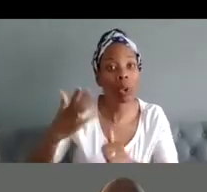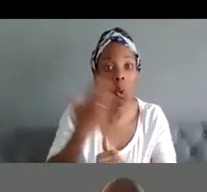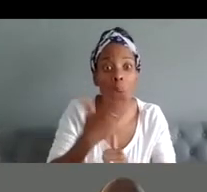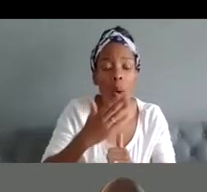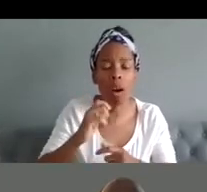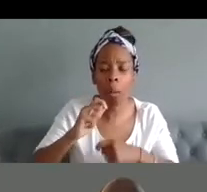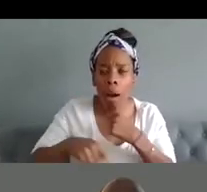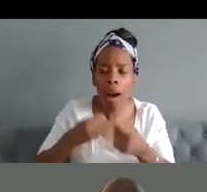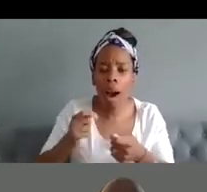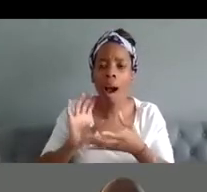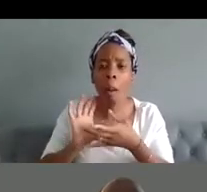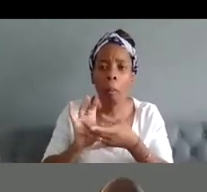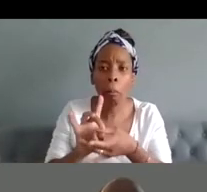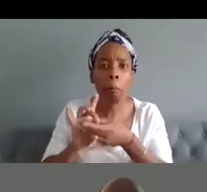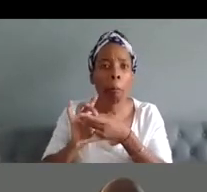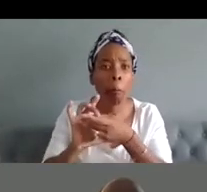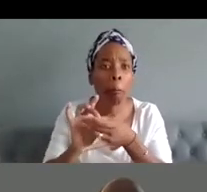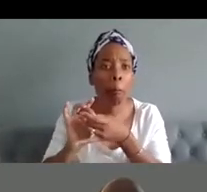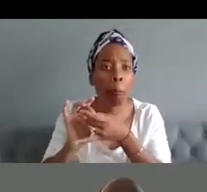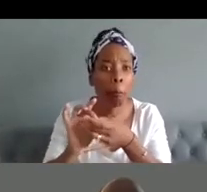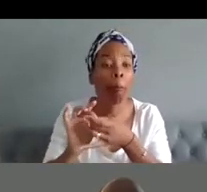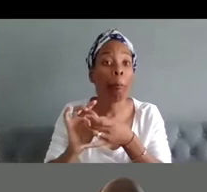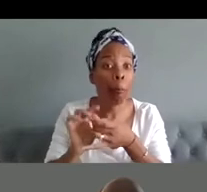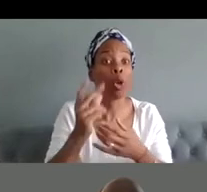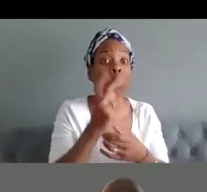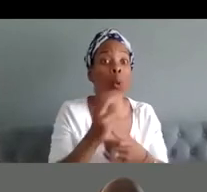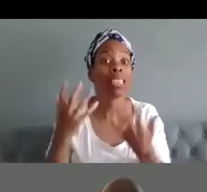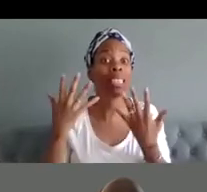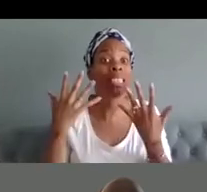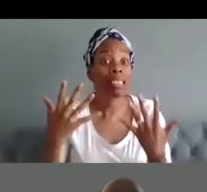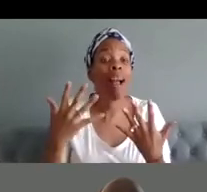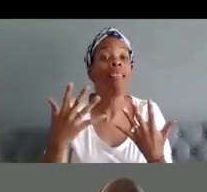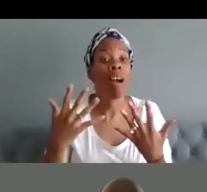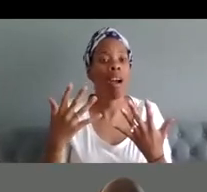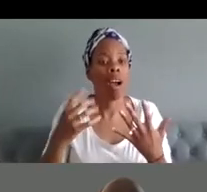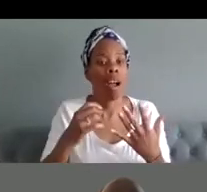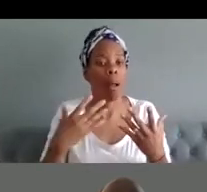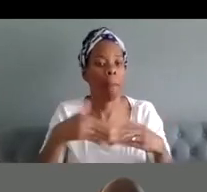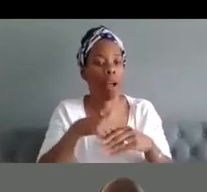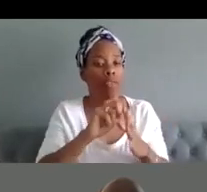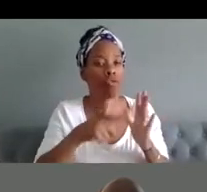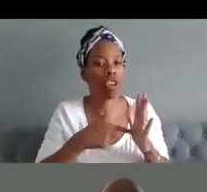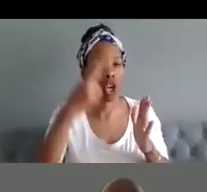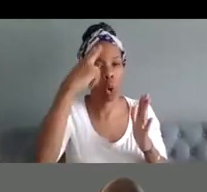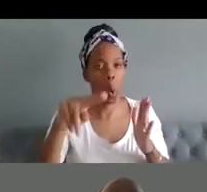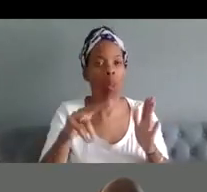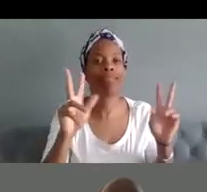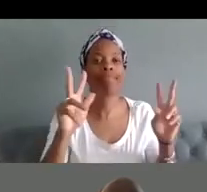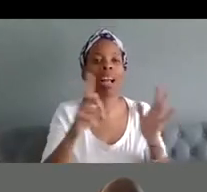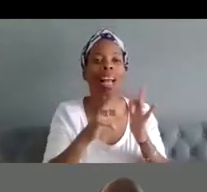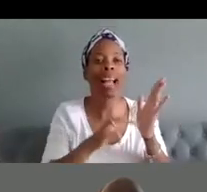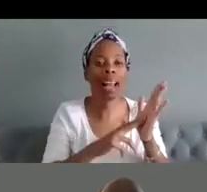him uh in around 2010 when he was part of a project that we called in transit which was a